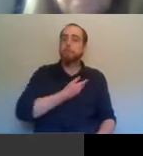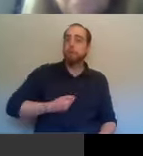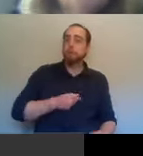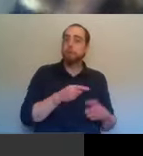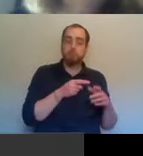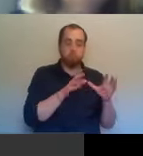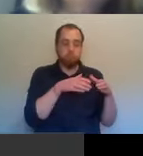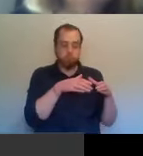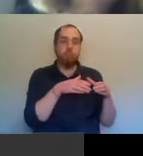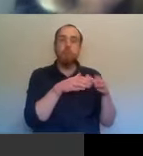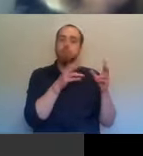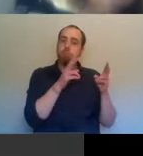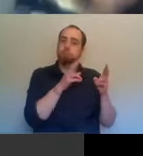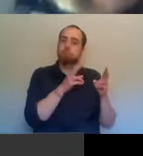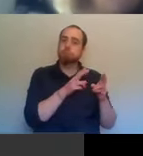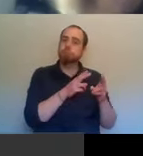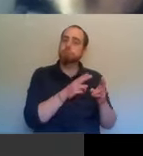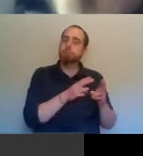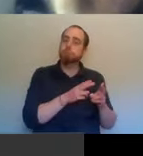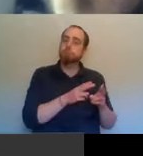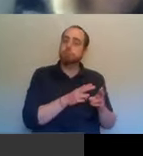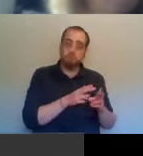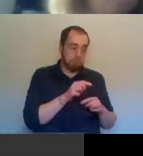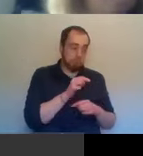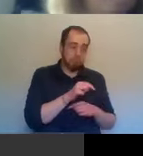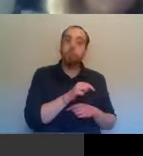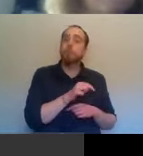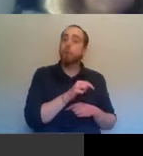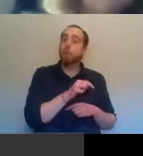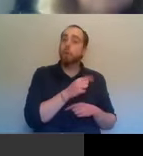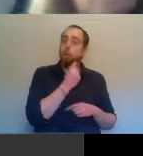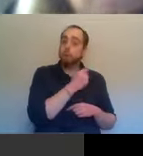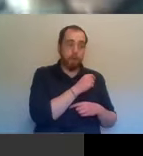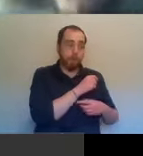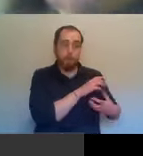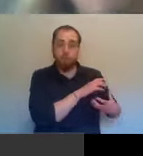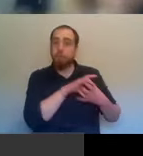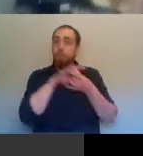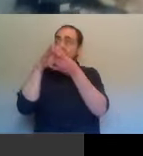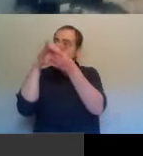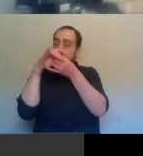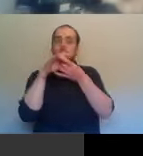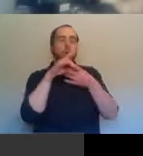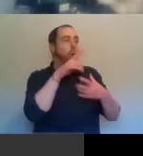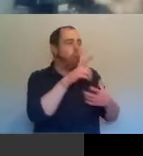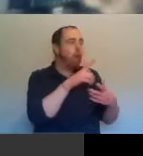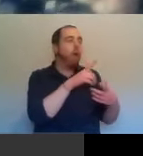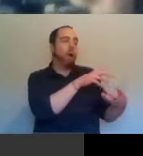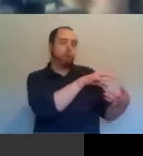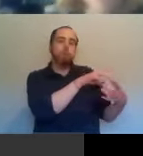certain that it's a question where they could be integrated, but they were more or less assimilated into the, um, Southern Irish,